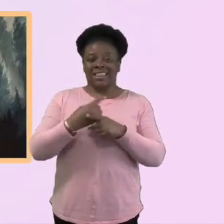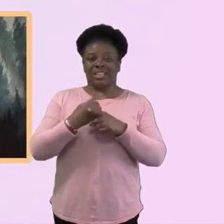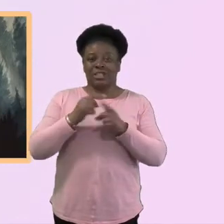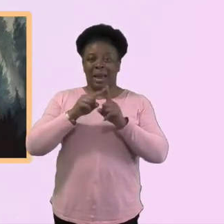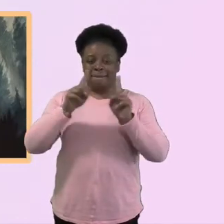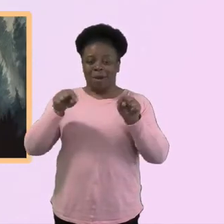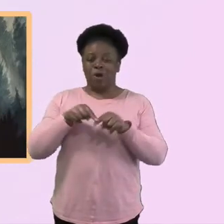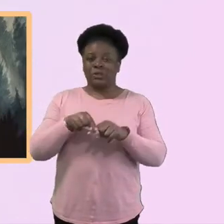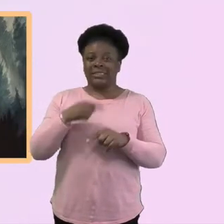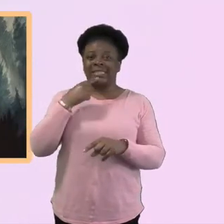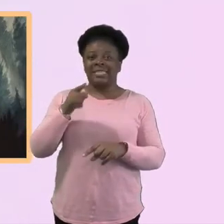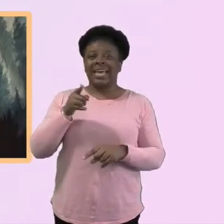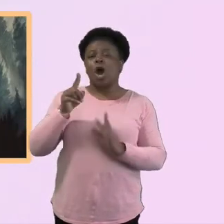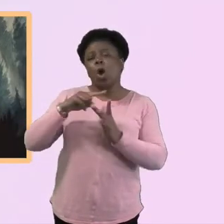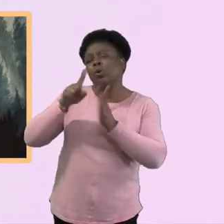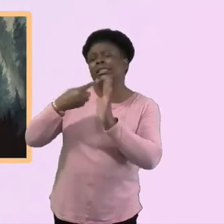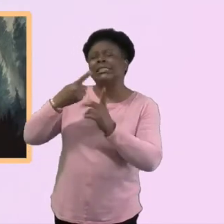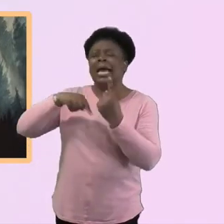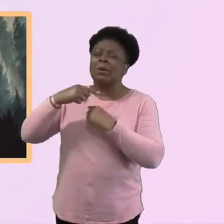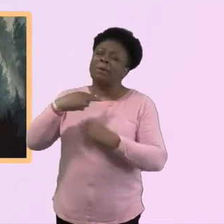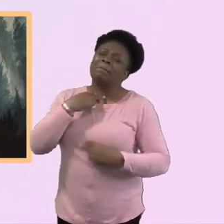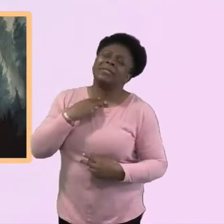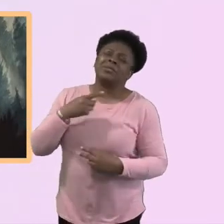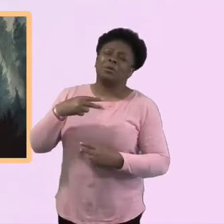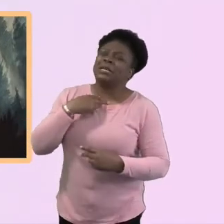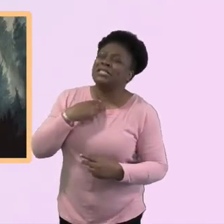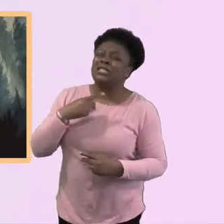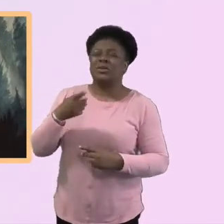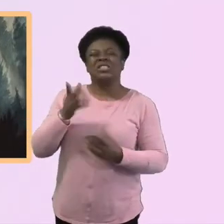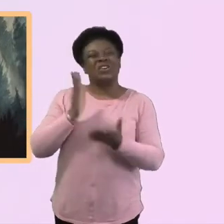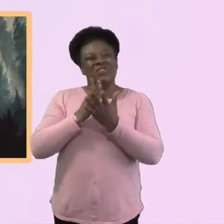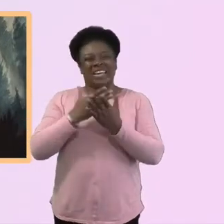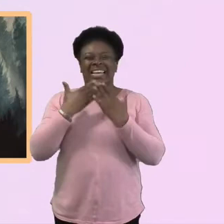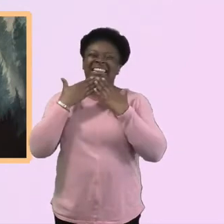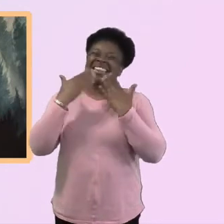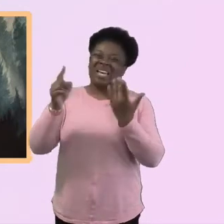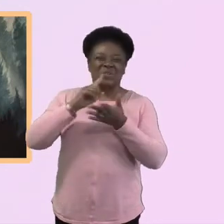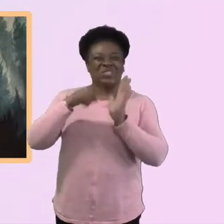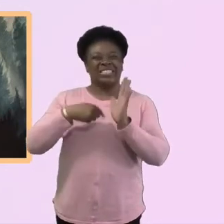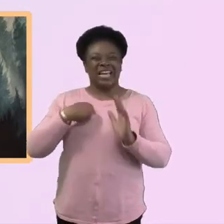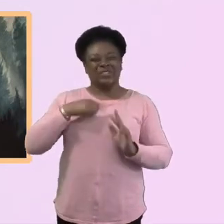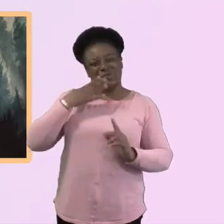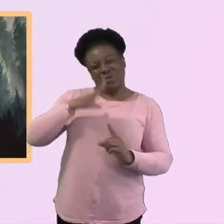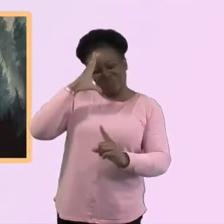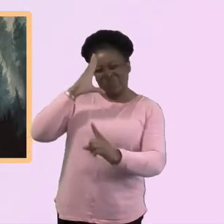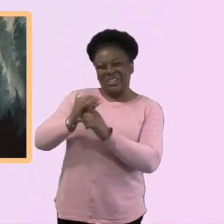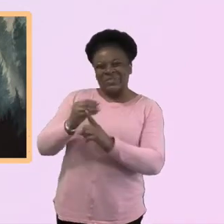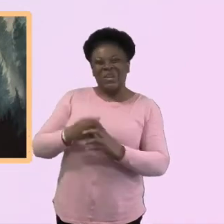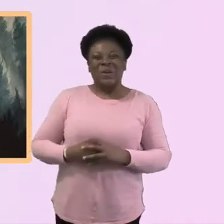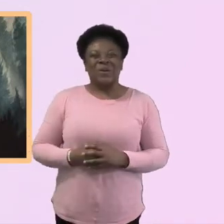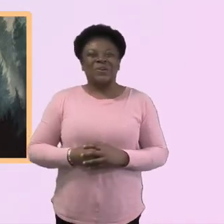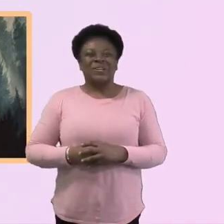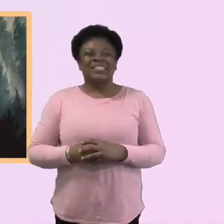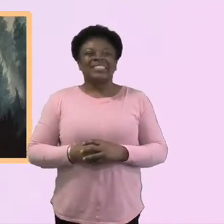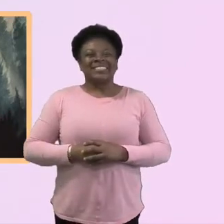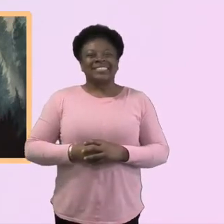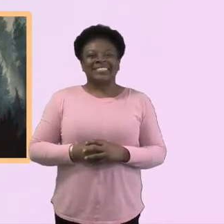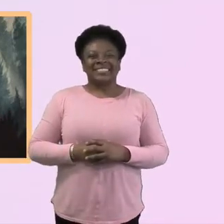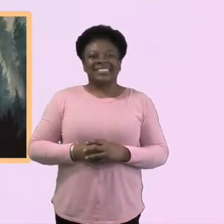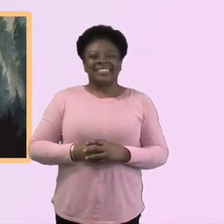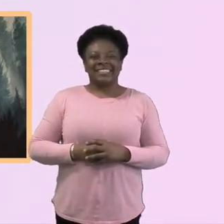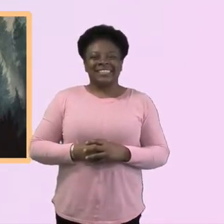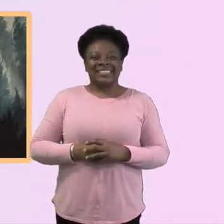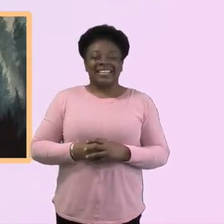So, and they love you and we thank you so much. So just want to pass that on. Um, we don't have